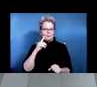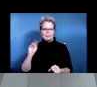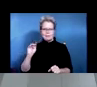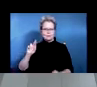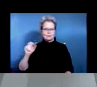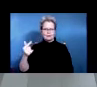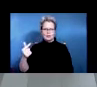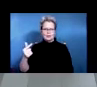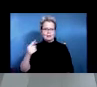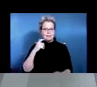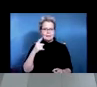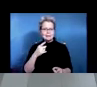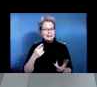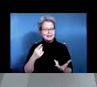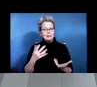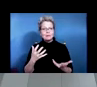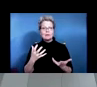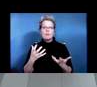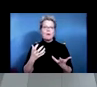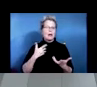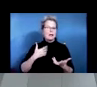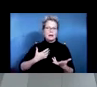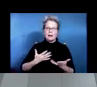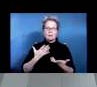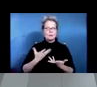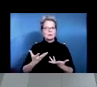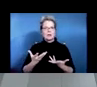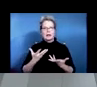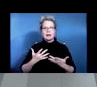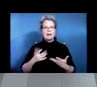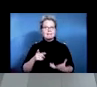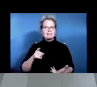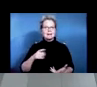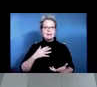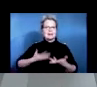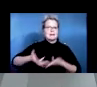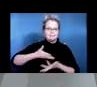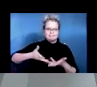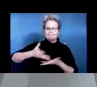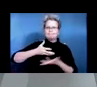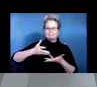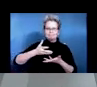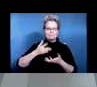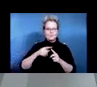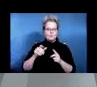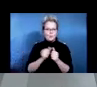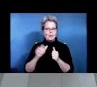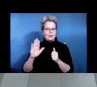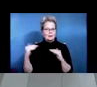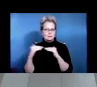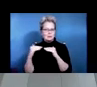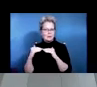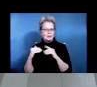thrives off of the uh interpersonal interaction and being around his peers at work um he was very concerned about